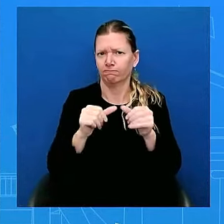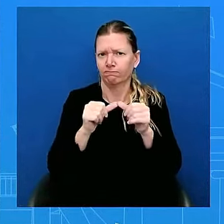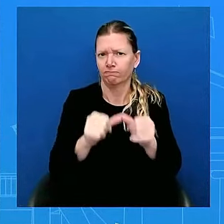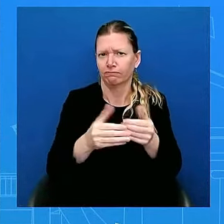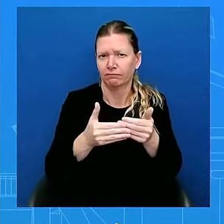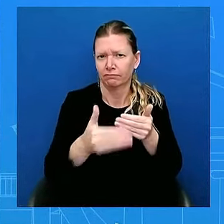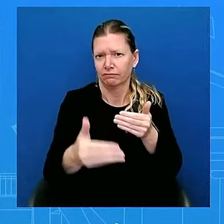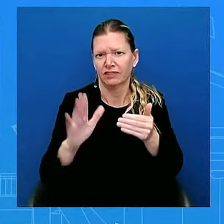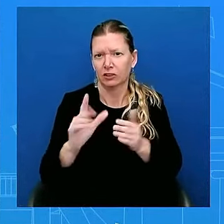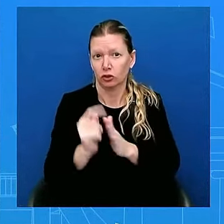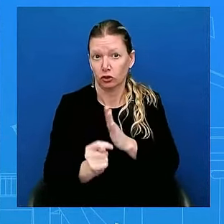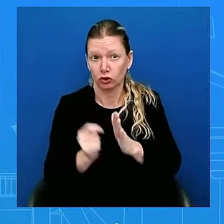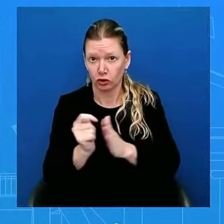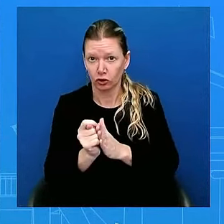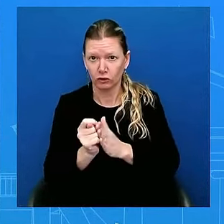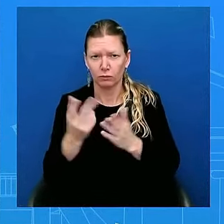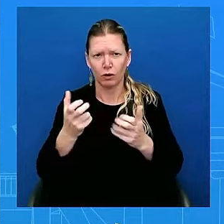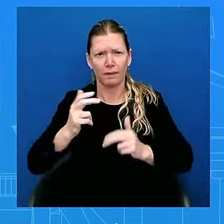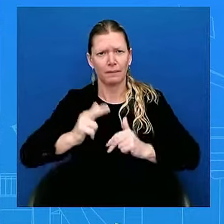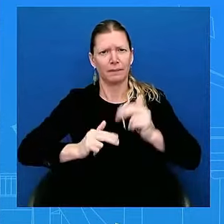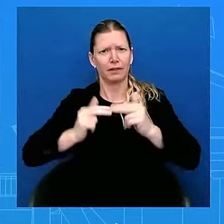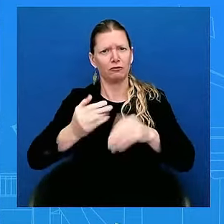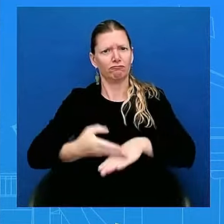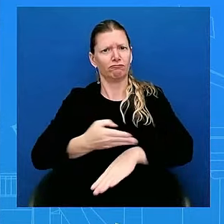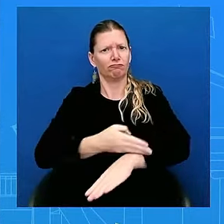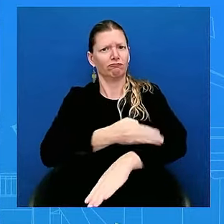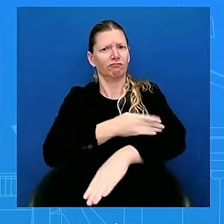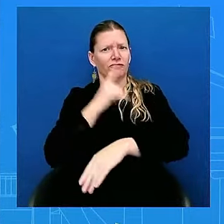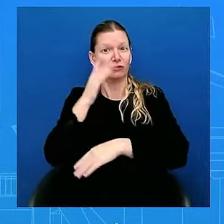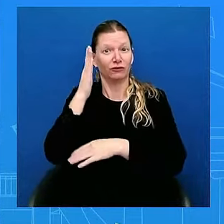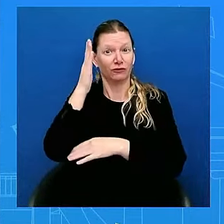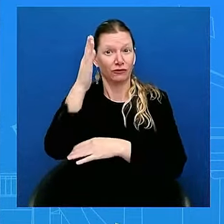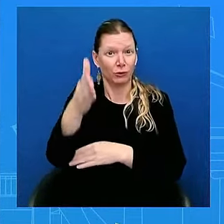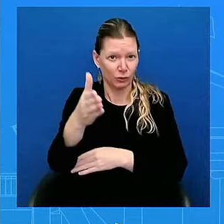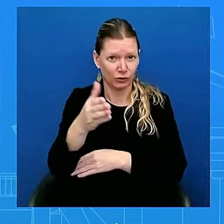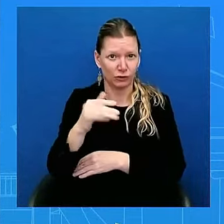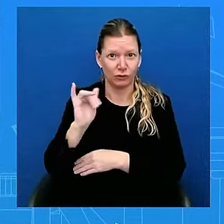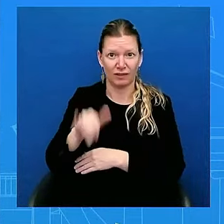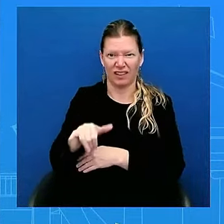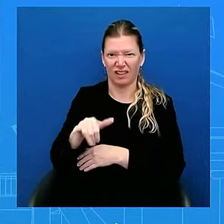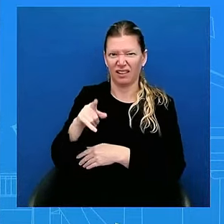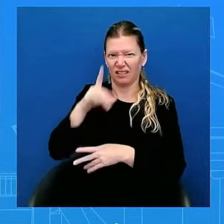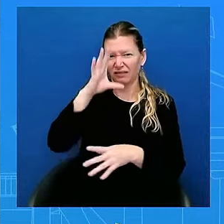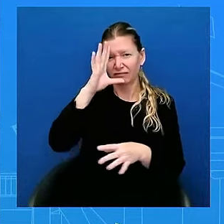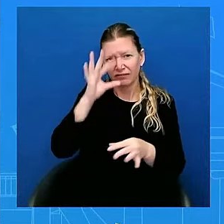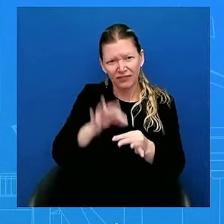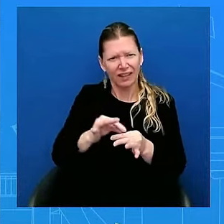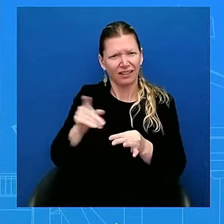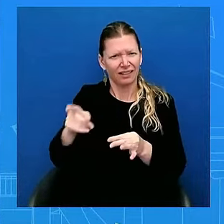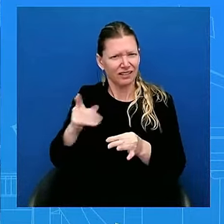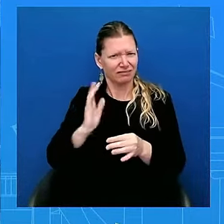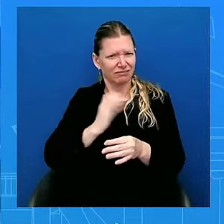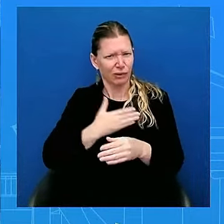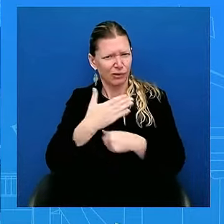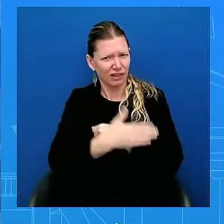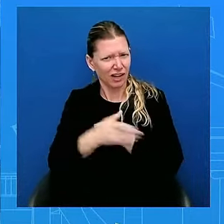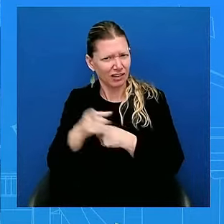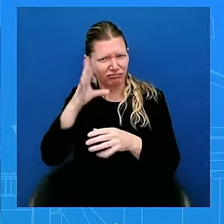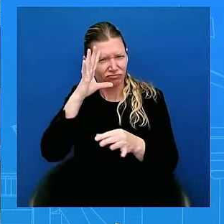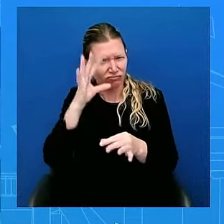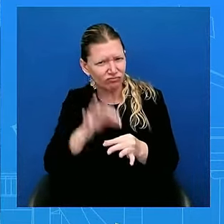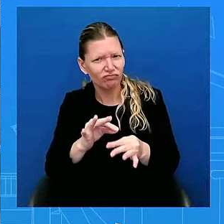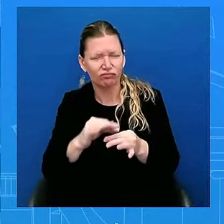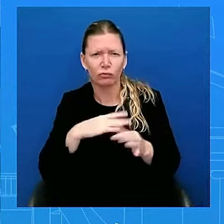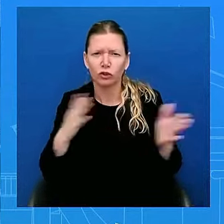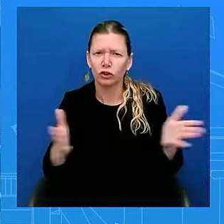encourage all Americans to tune in tonight to hear directly from the President. Zeke? Thanks, Karine. The President believes that it's best for the